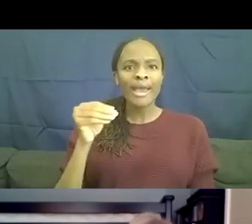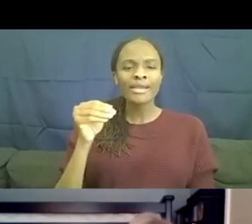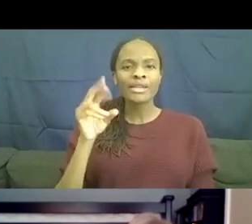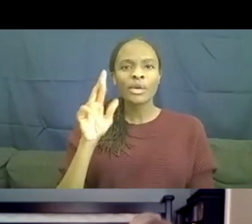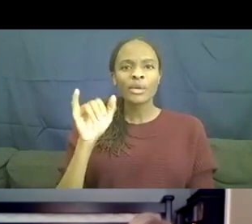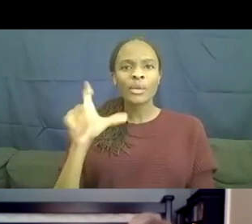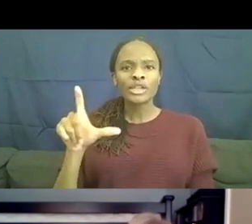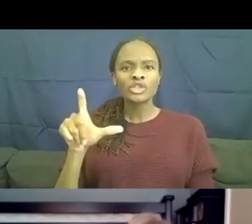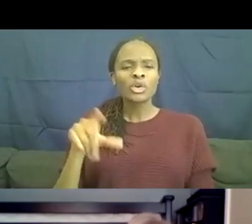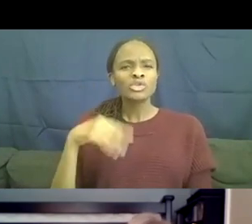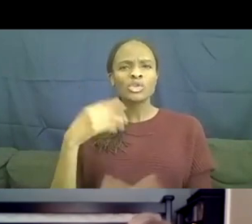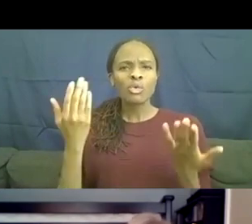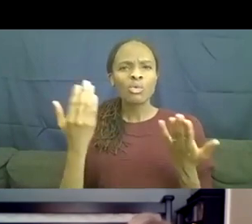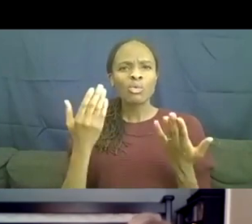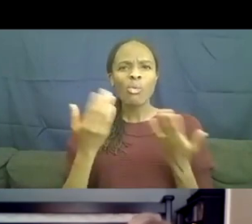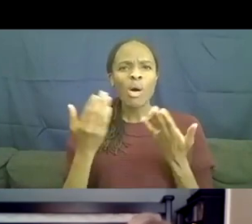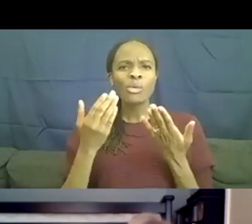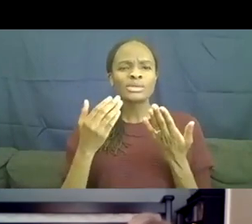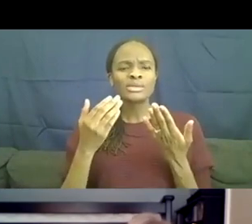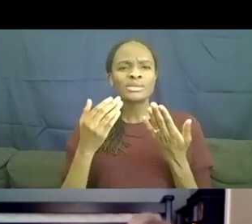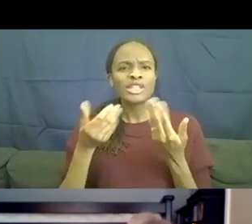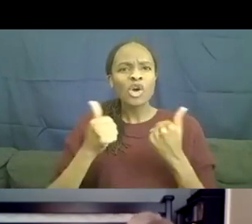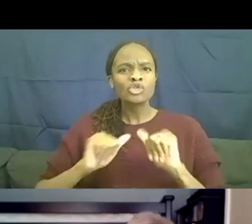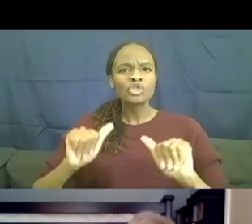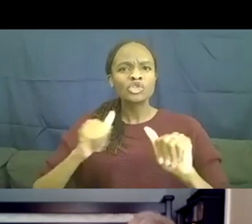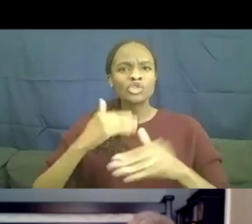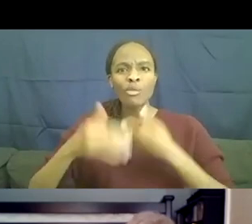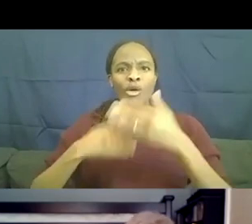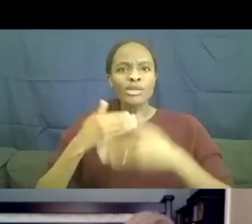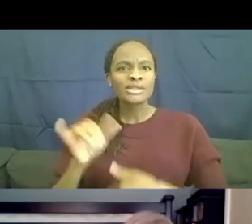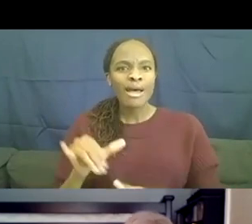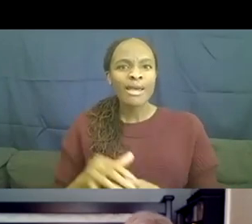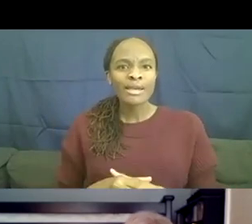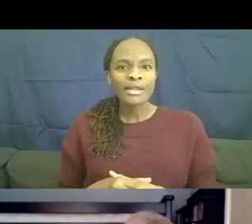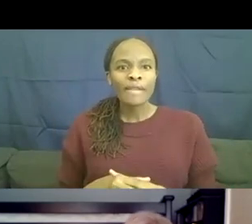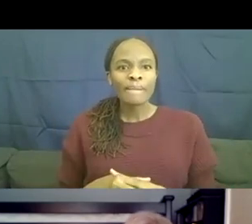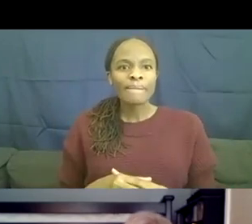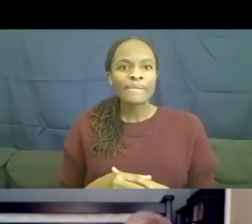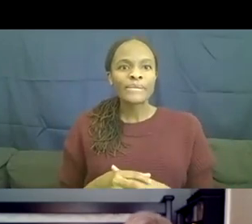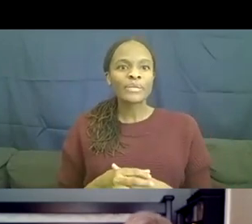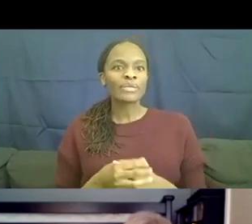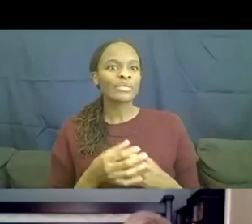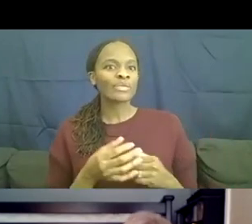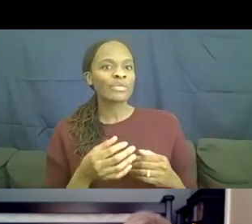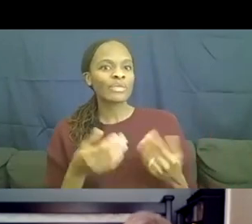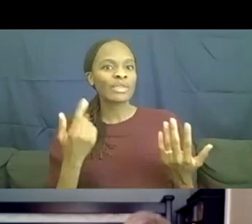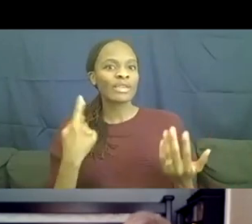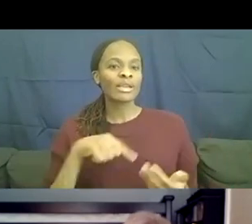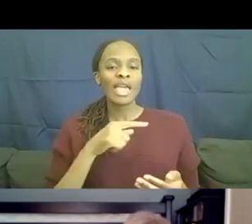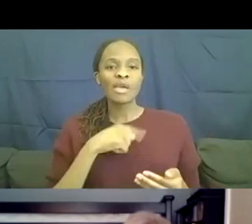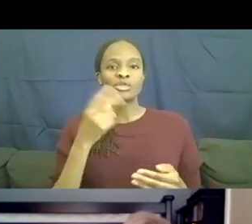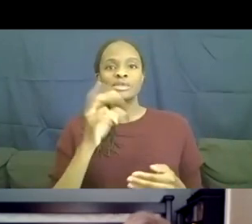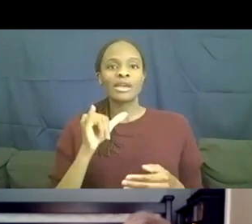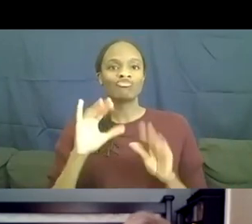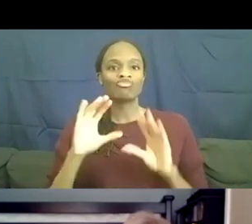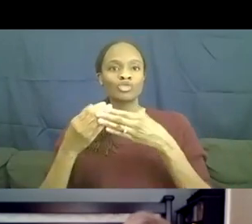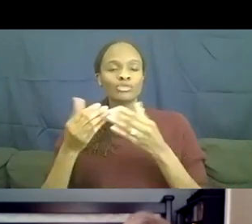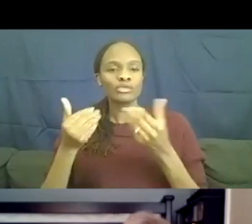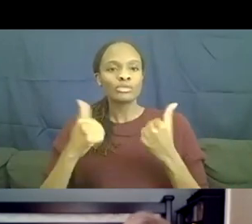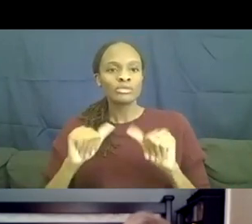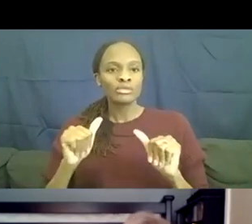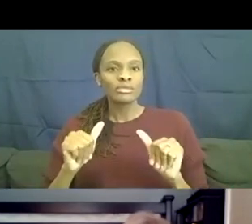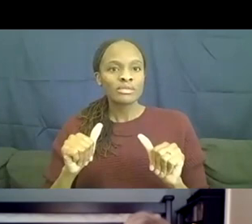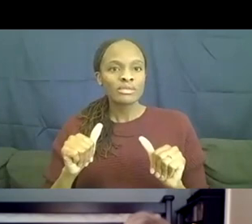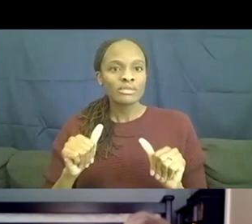audition process like? Um, I went to a couple of groups of auditions. Like the first audition,